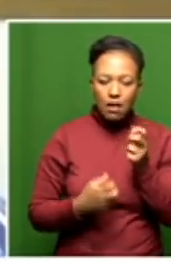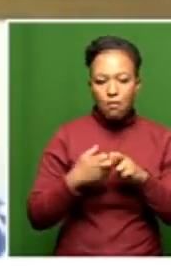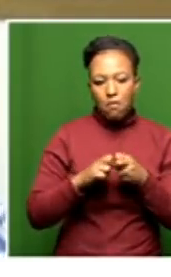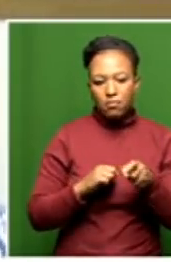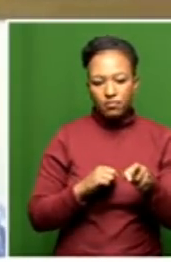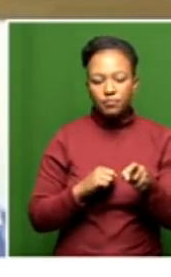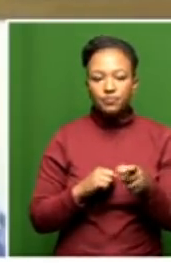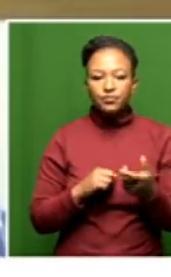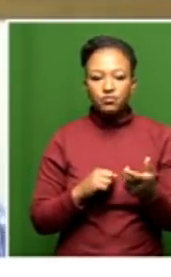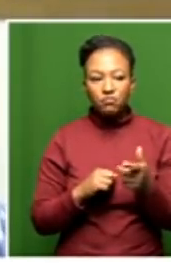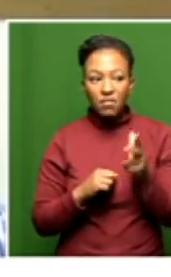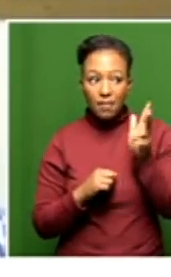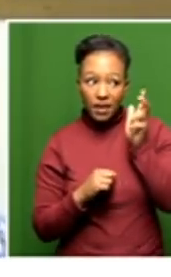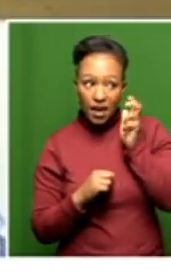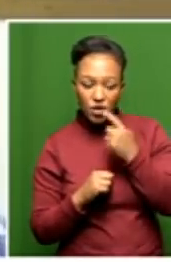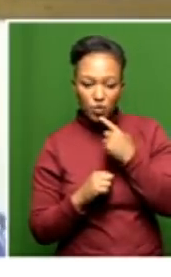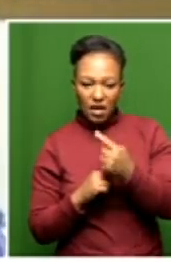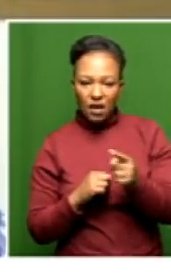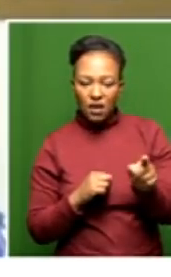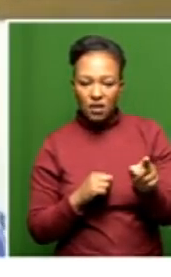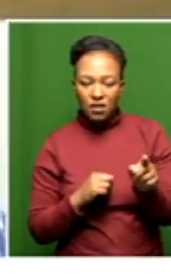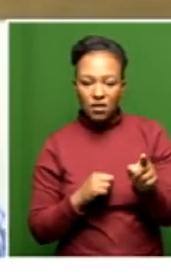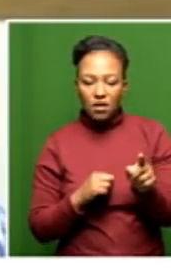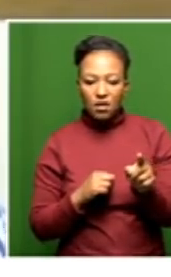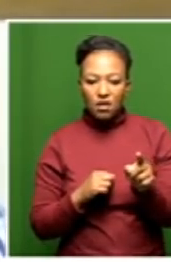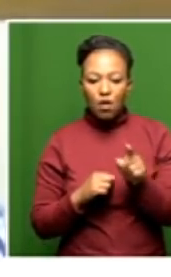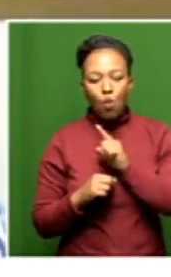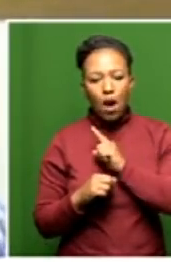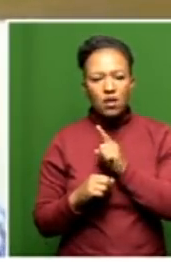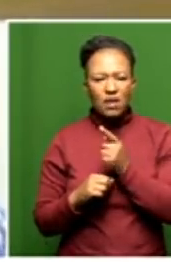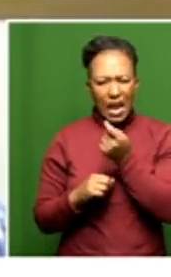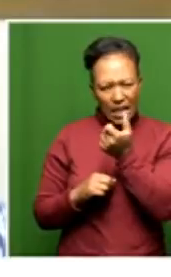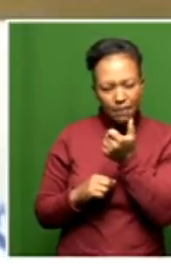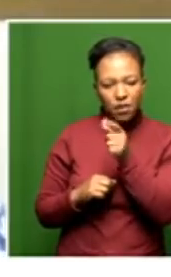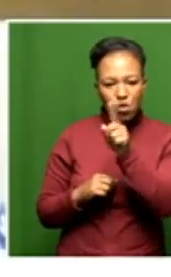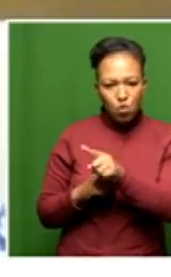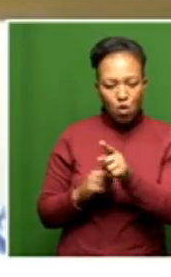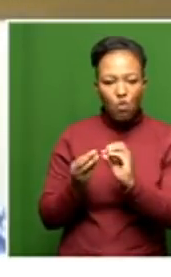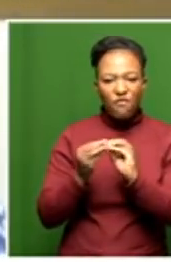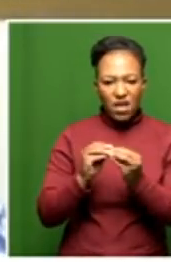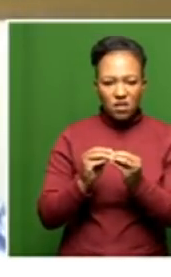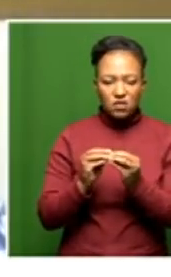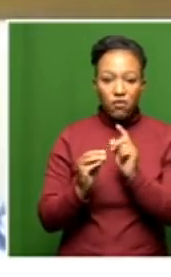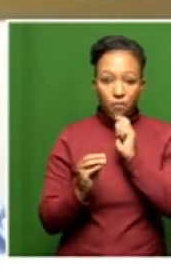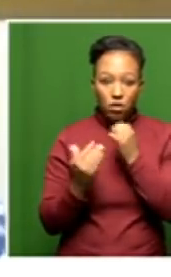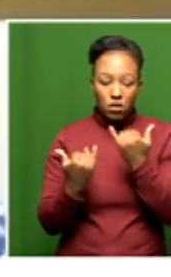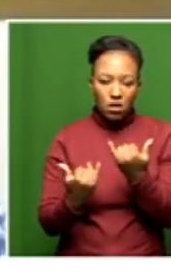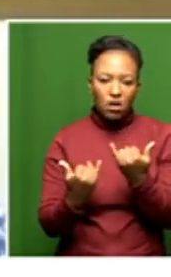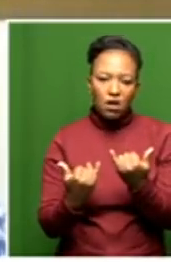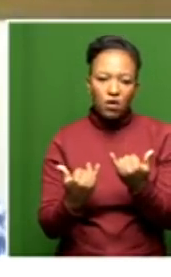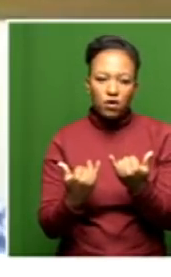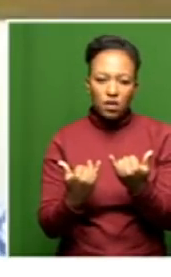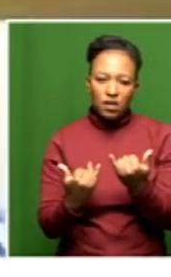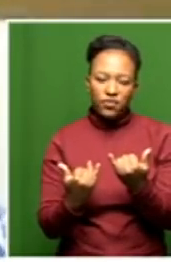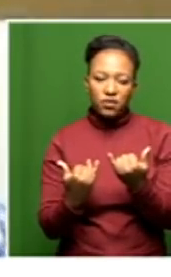have. So I hear what you are saying, that it is a level of wrong. It will be corrected this morning that they will be